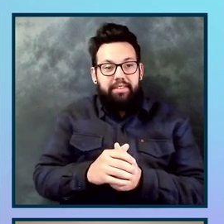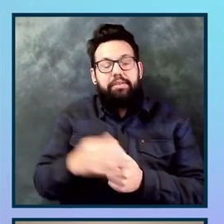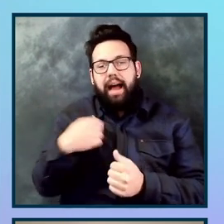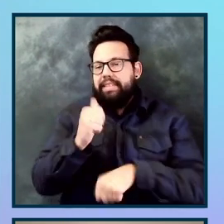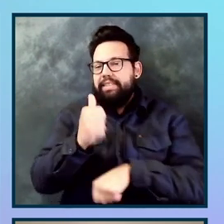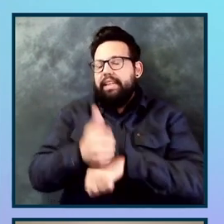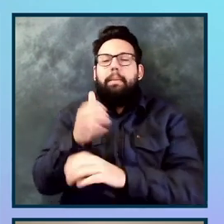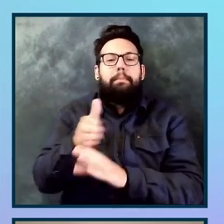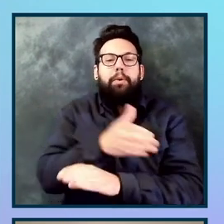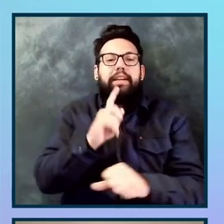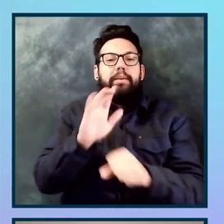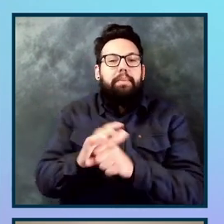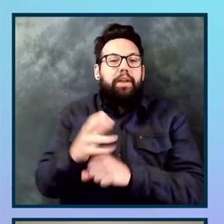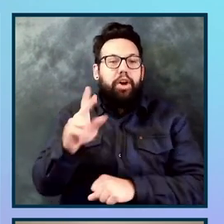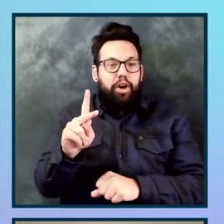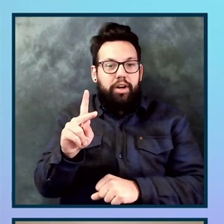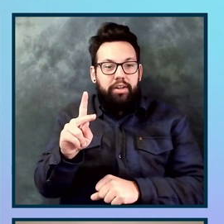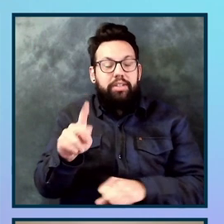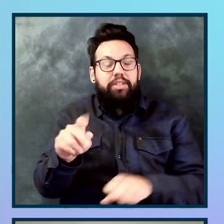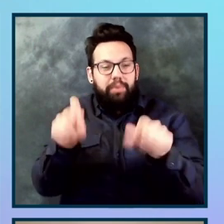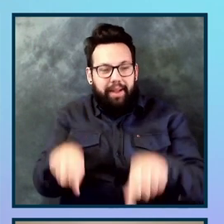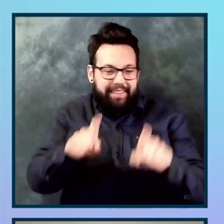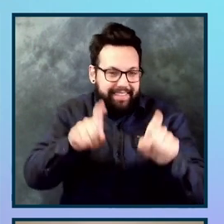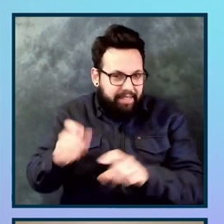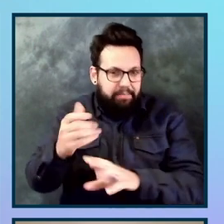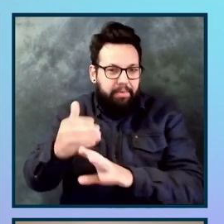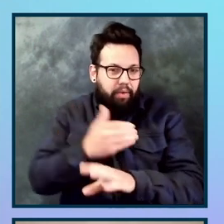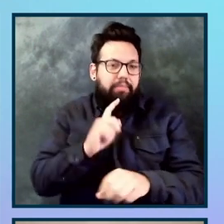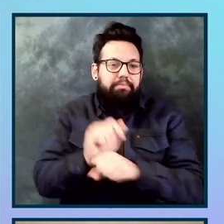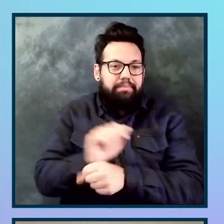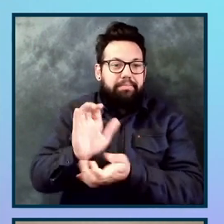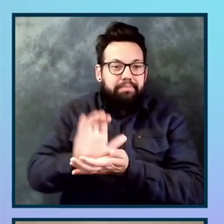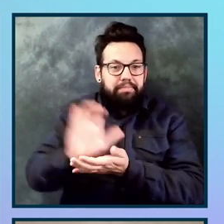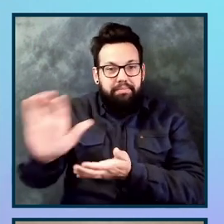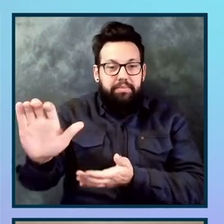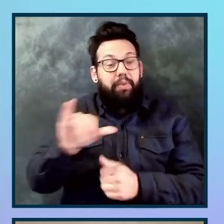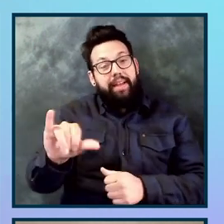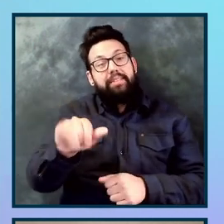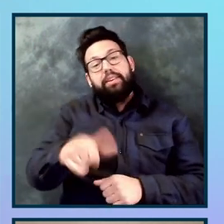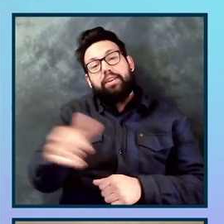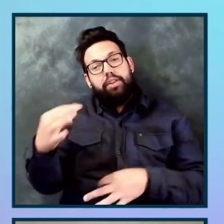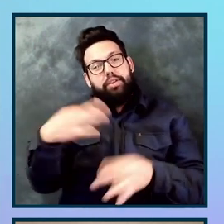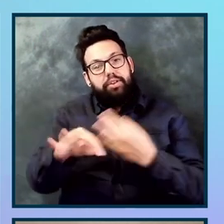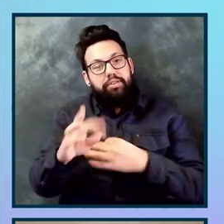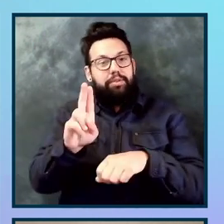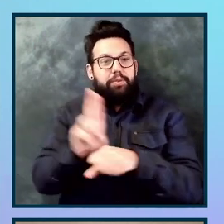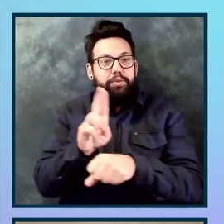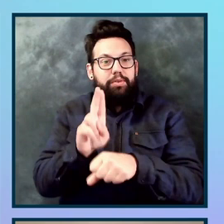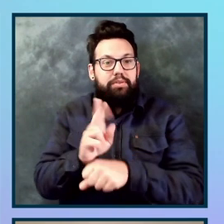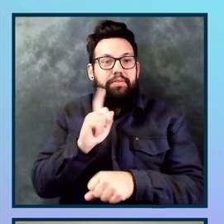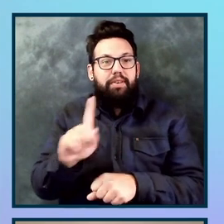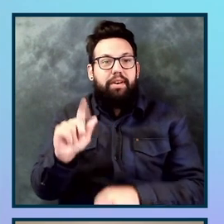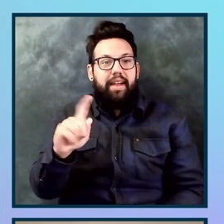push this branch, um, and show off a different use of, um, the excellent or server. So I'm going